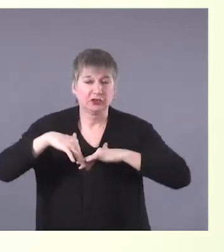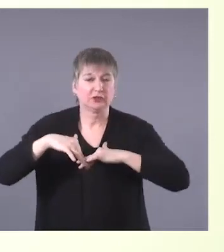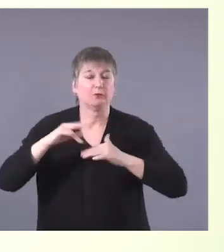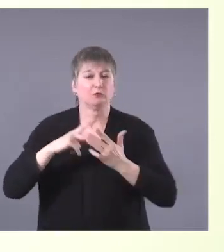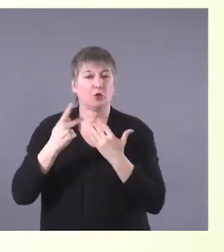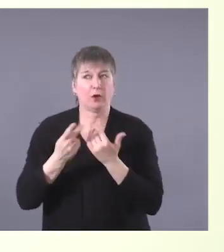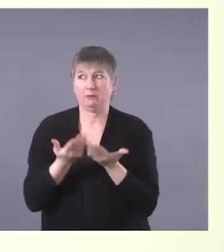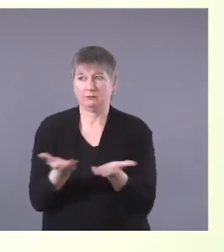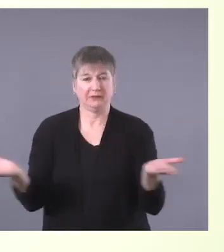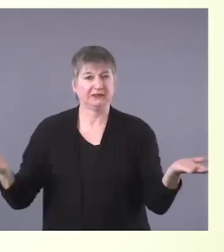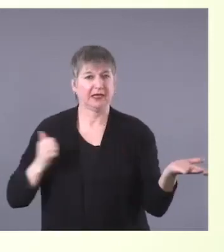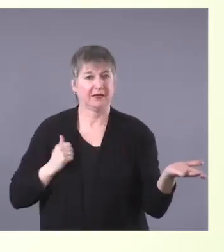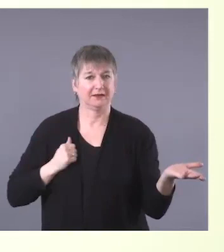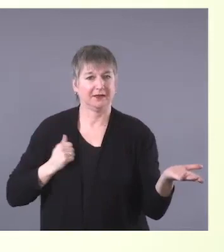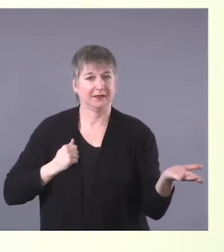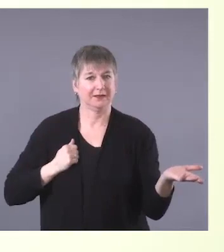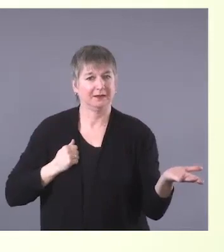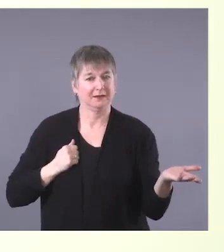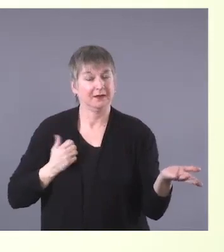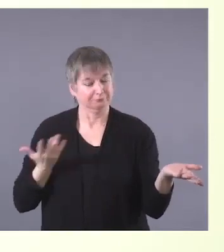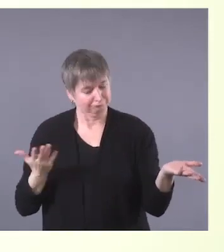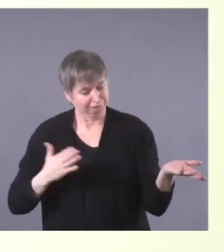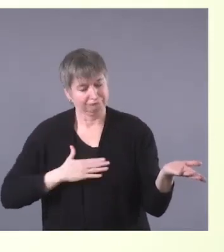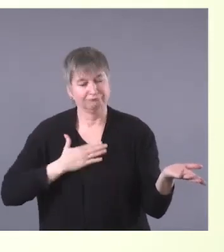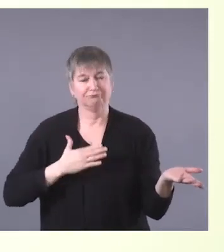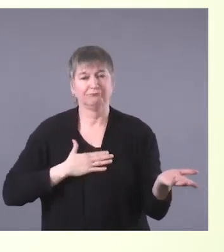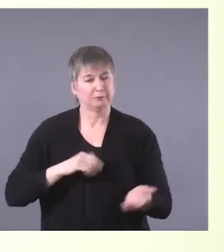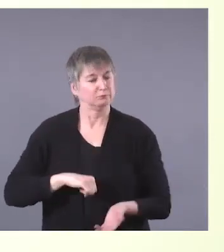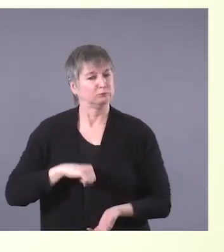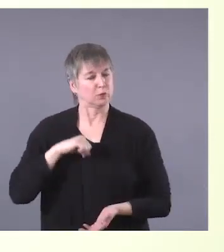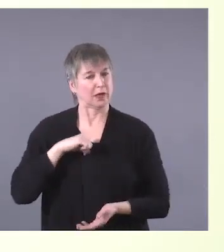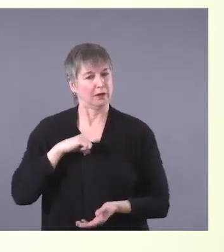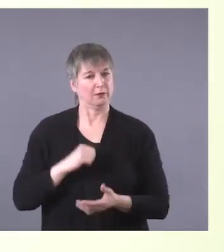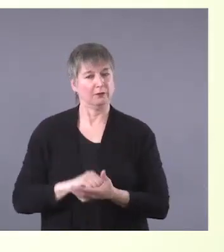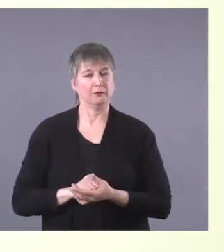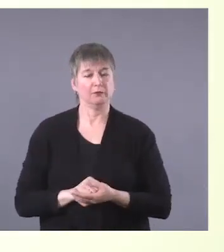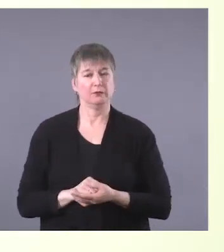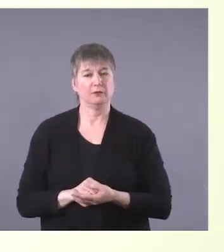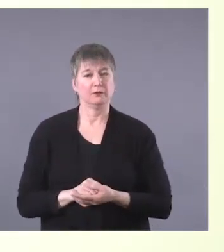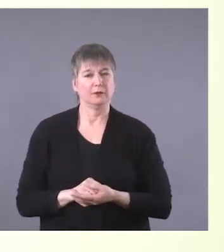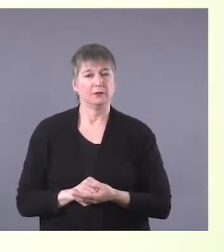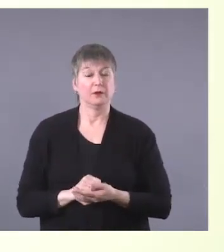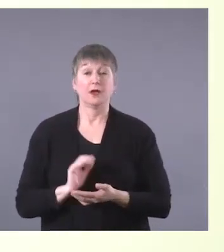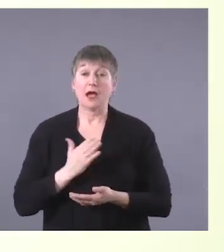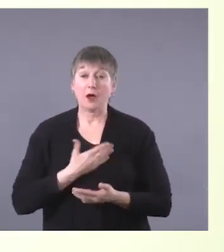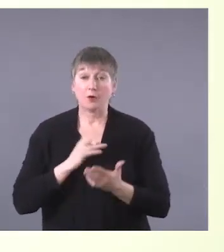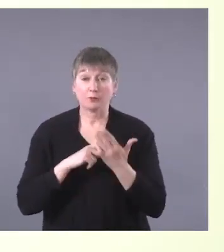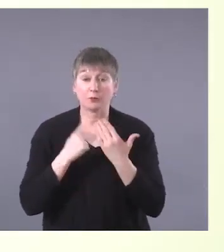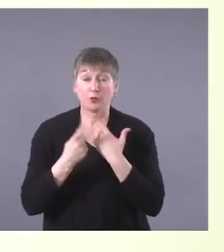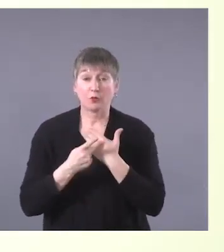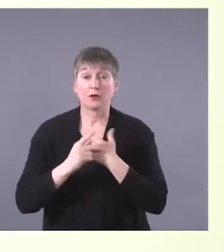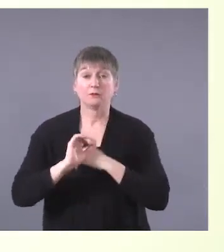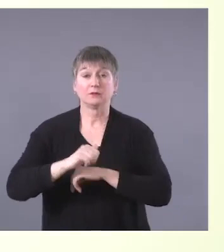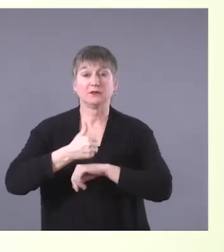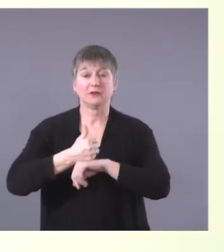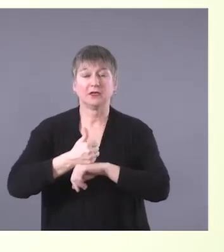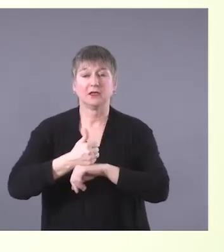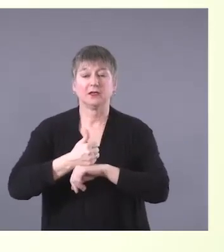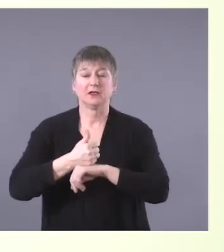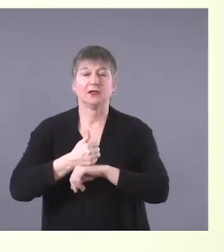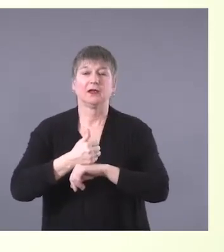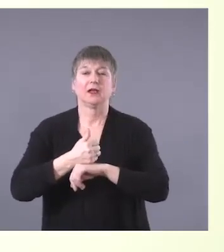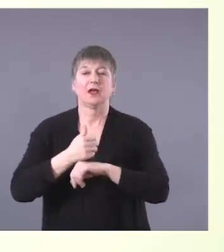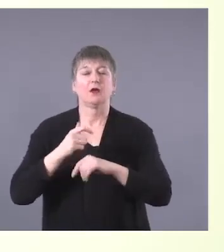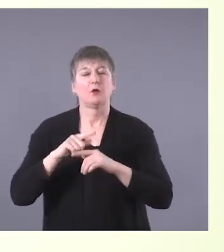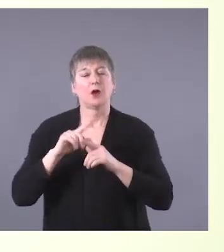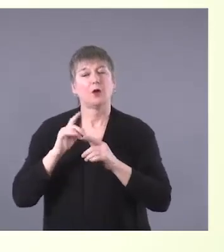which we are very happy to say and proud to say. Our program was created out of ceremony and